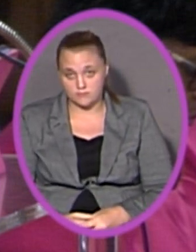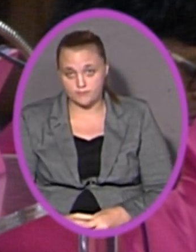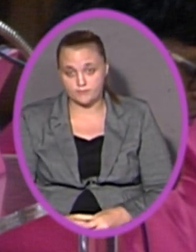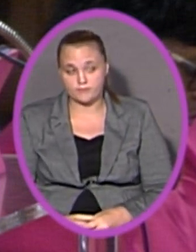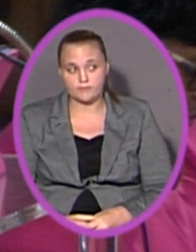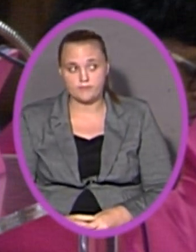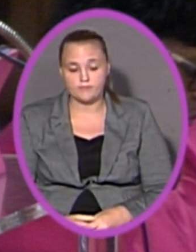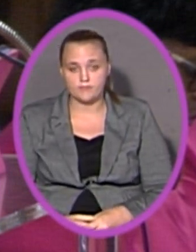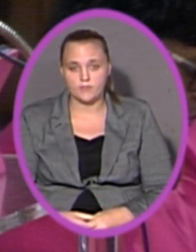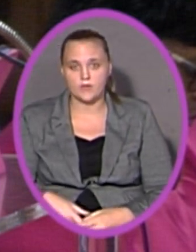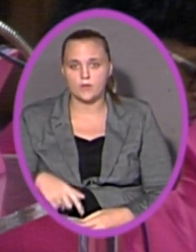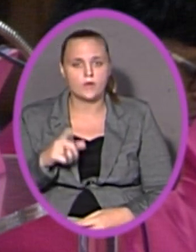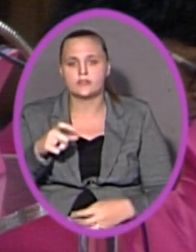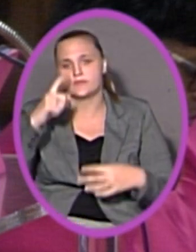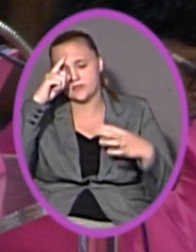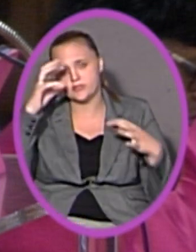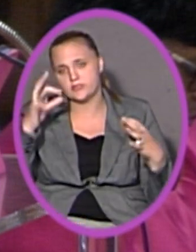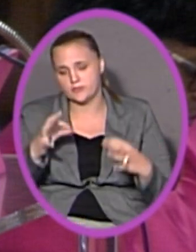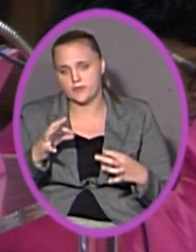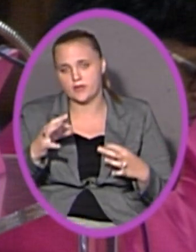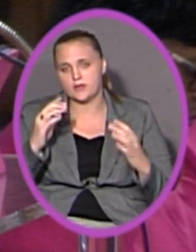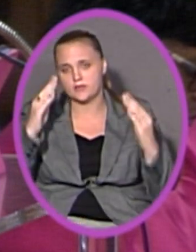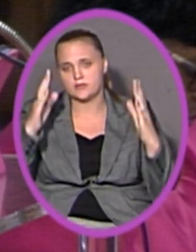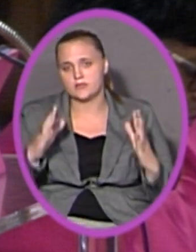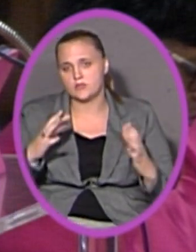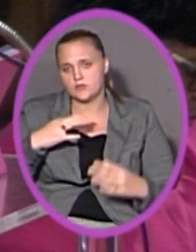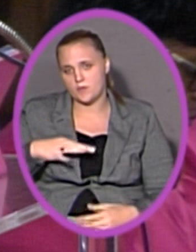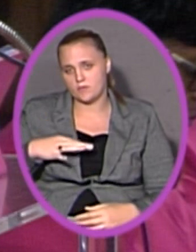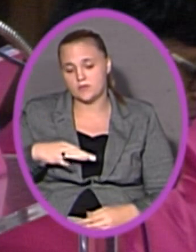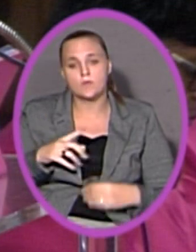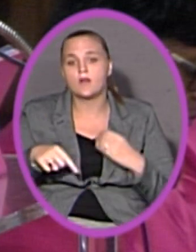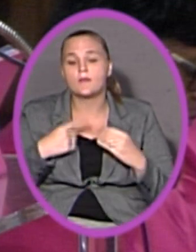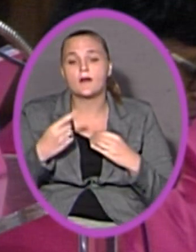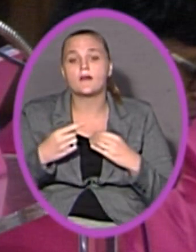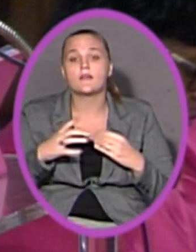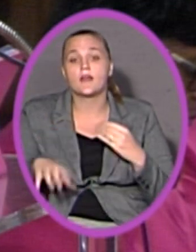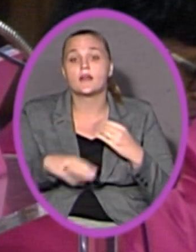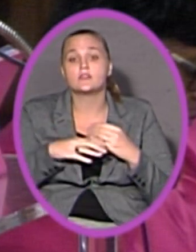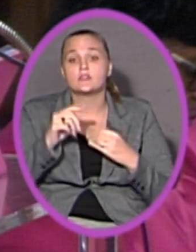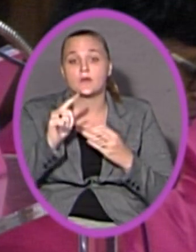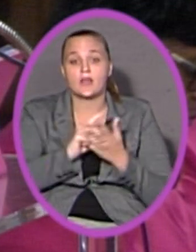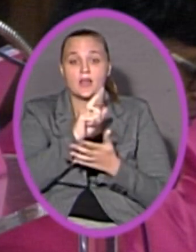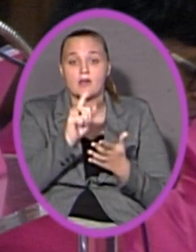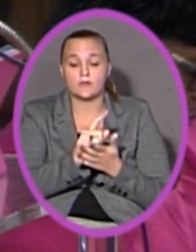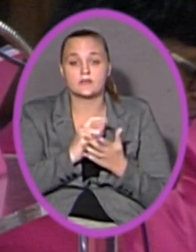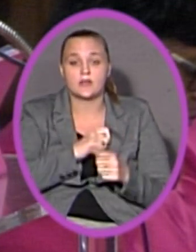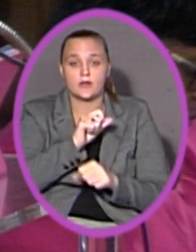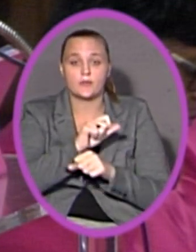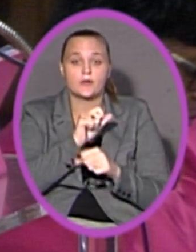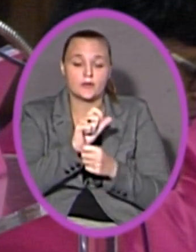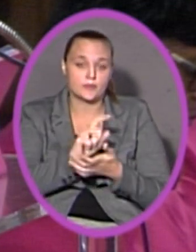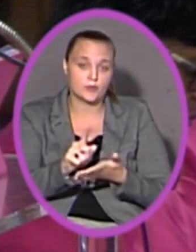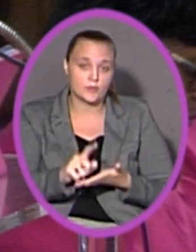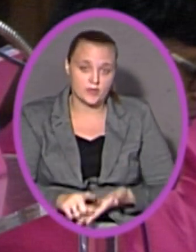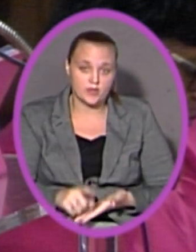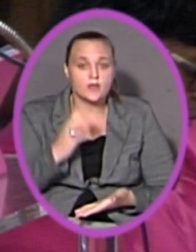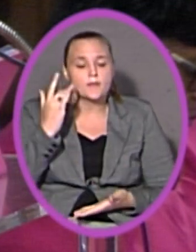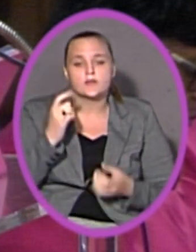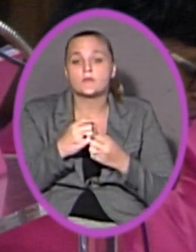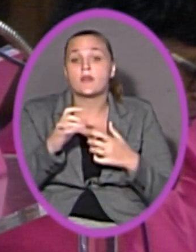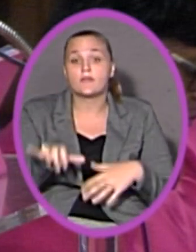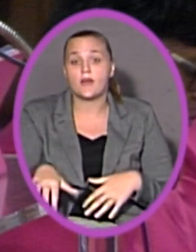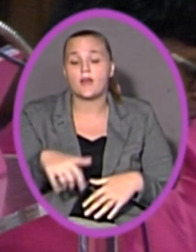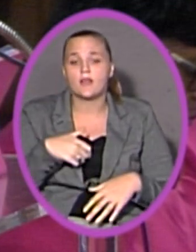What should be determining a teacher's bonus? How about the extra 20 hours that I put per week? Because without it,